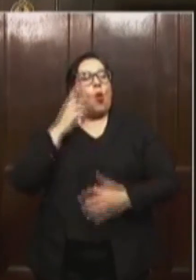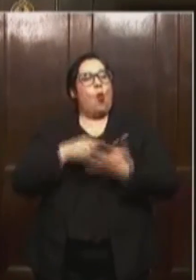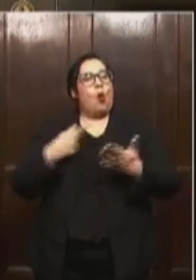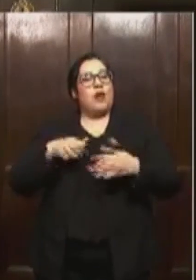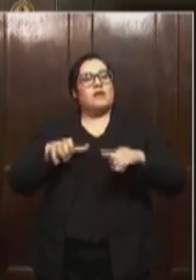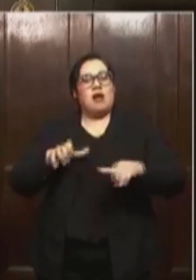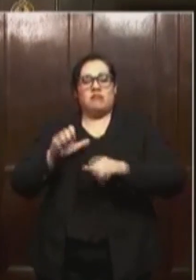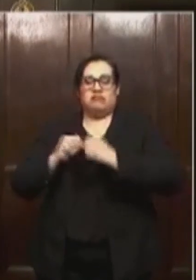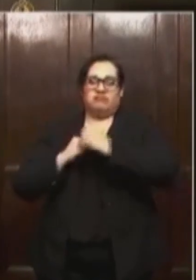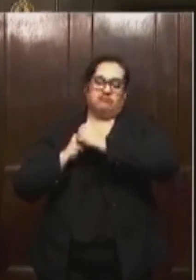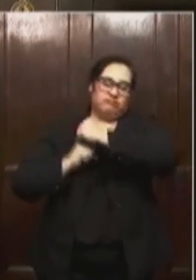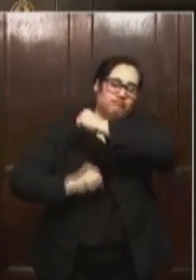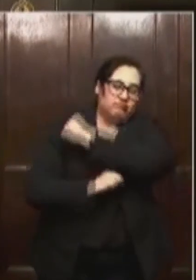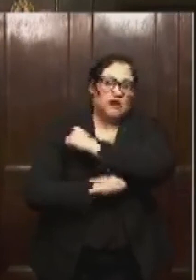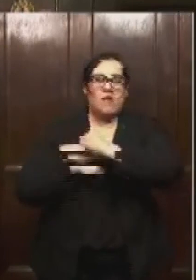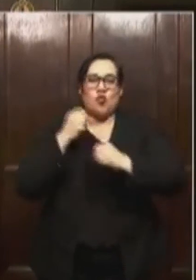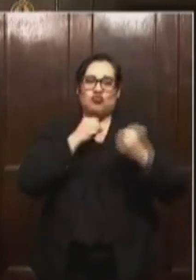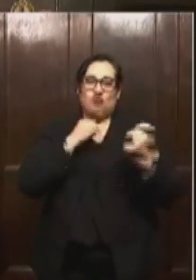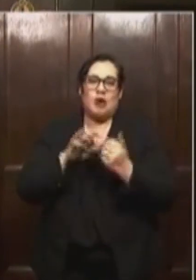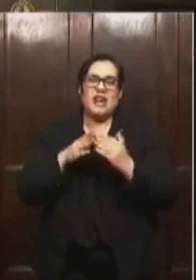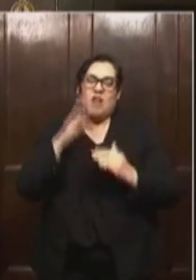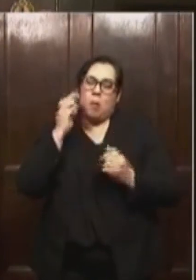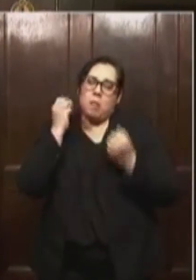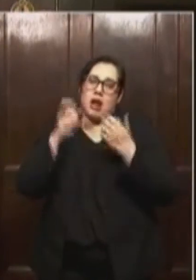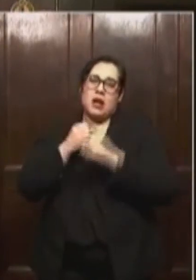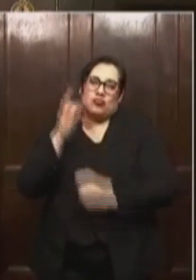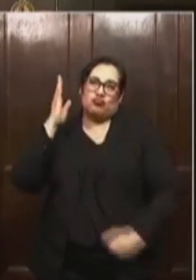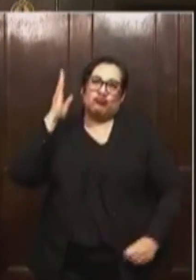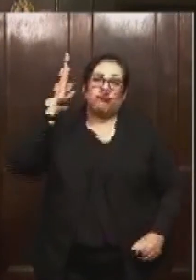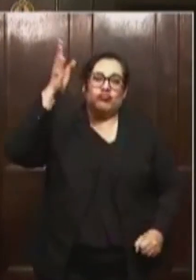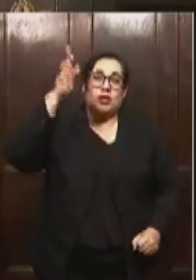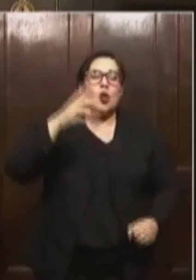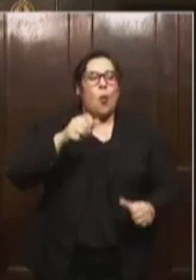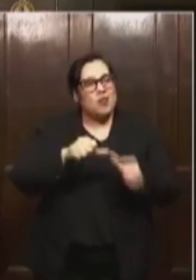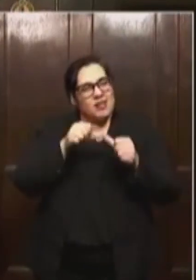foundation for a strong city for years to come. So keep at it. Continue.